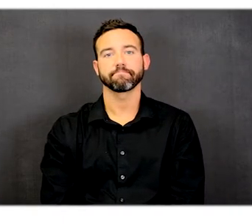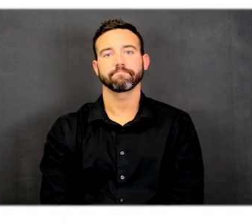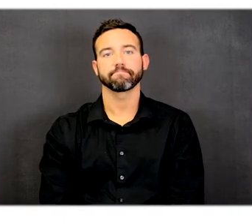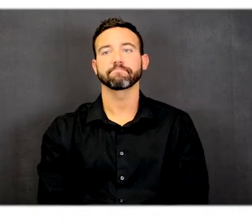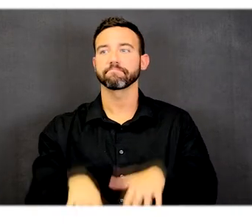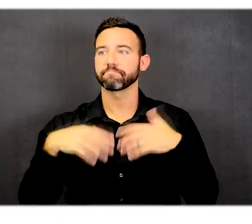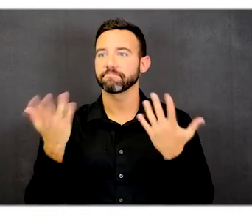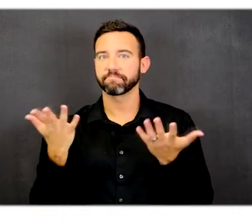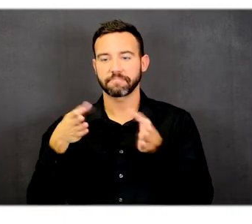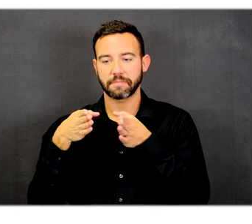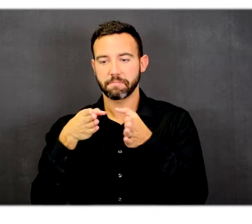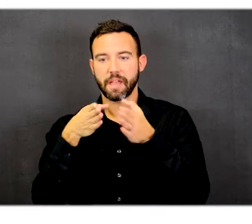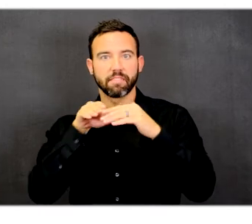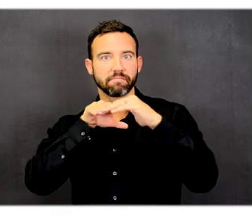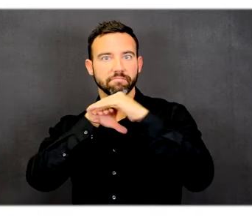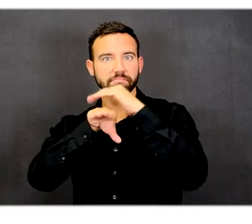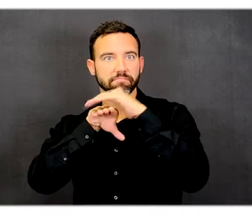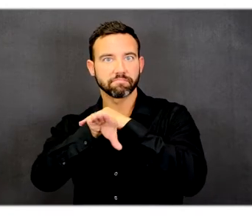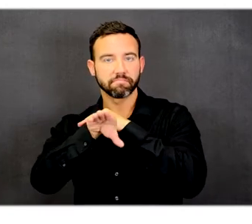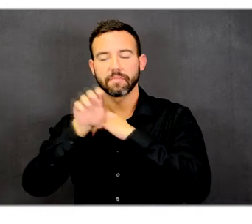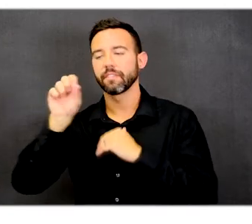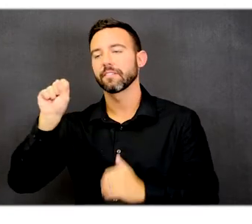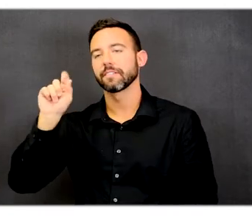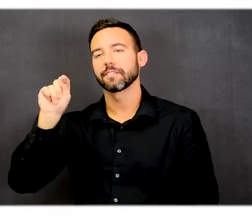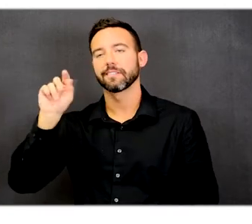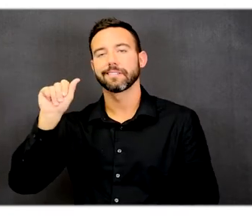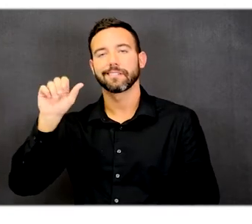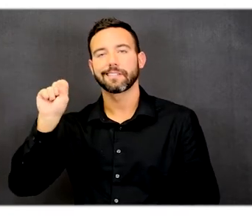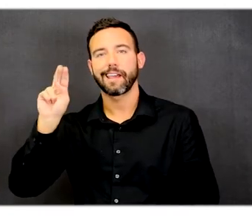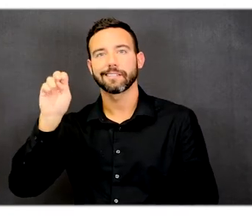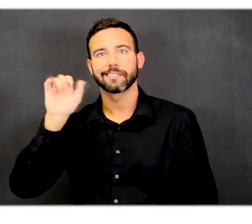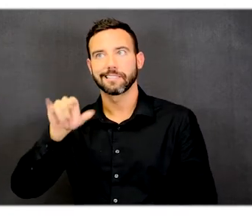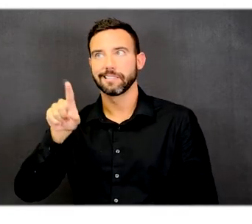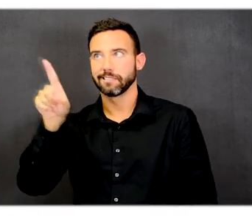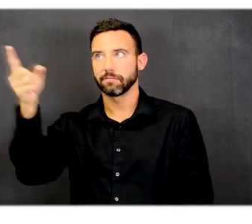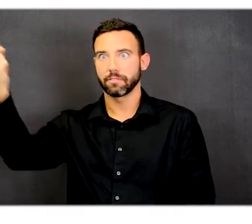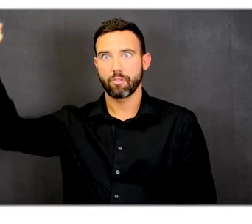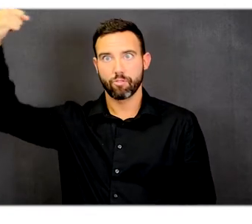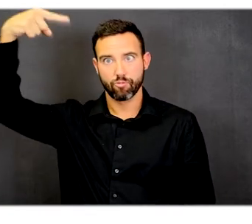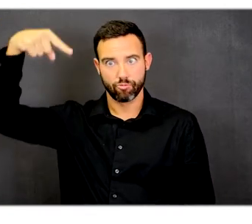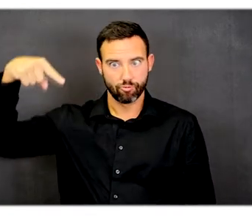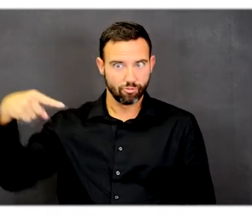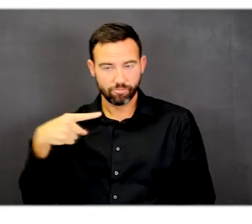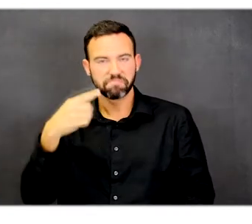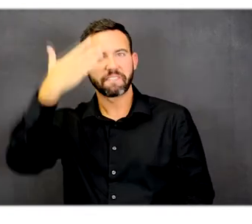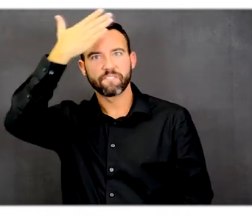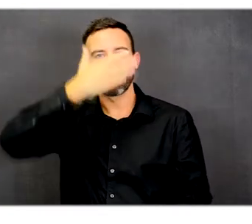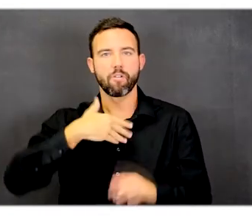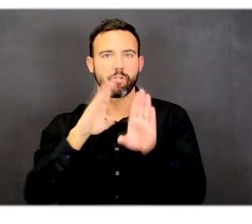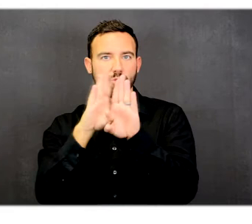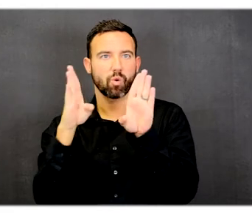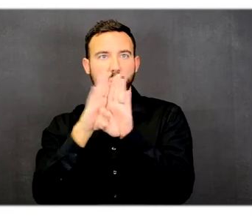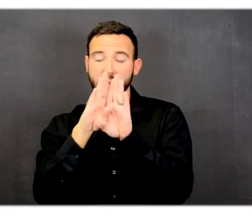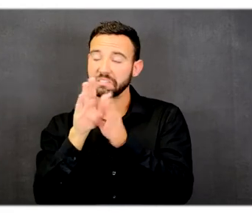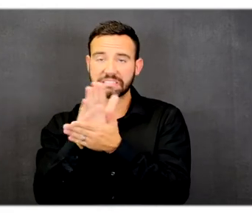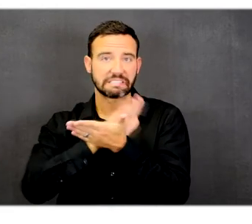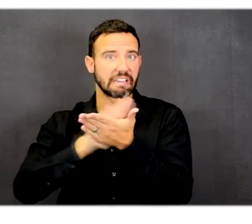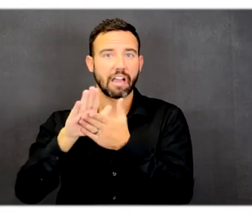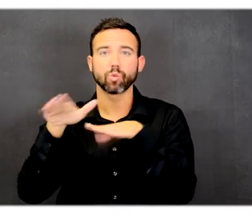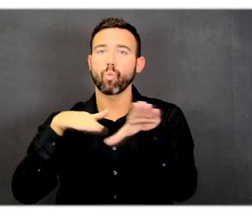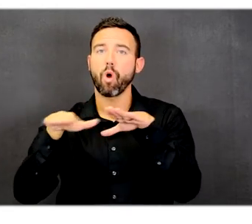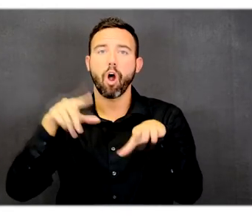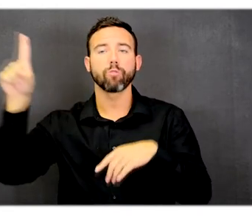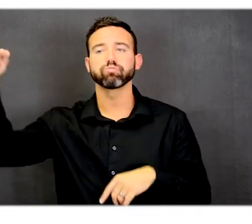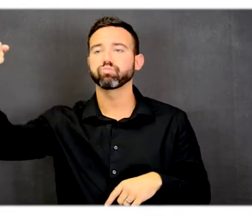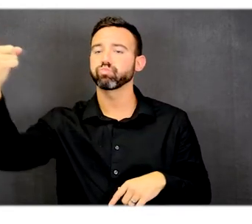This accessible path extends from Stastany all the way to the front door and is a very nice path to walk on for general